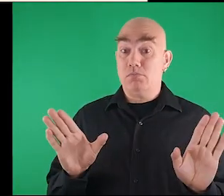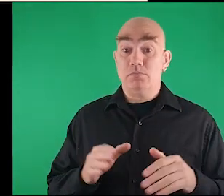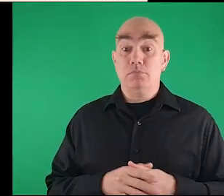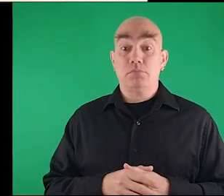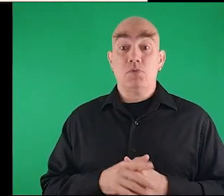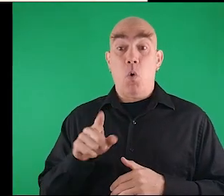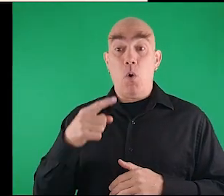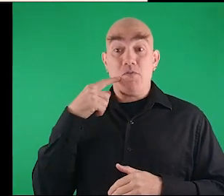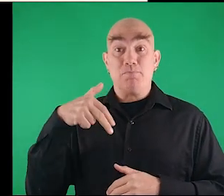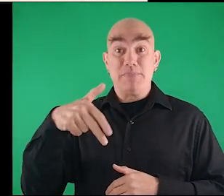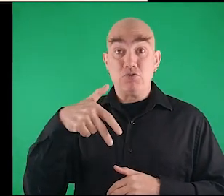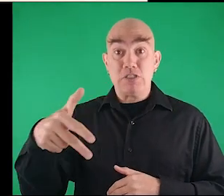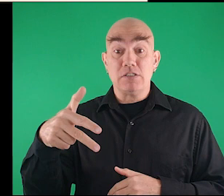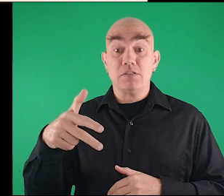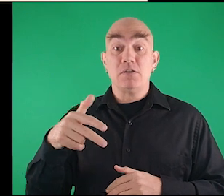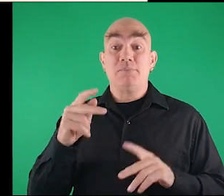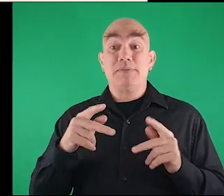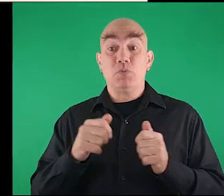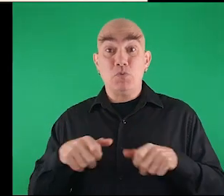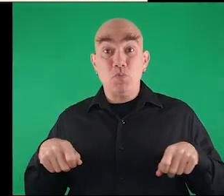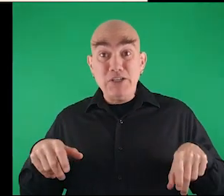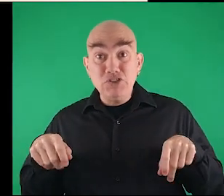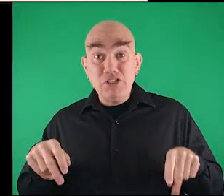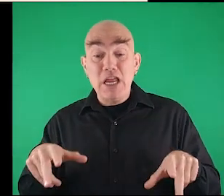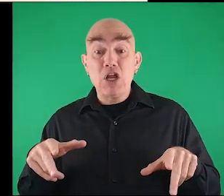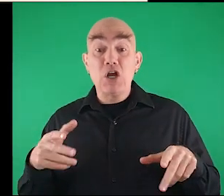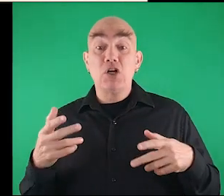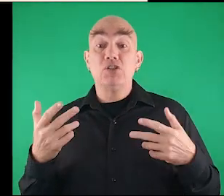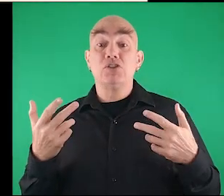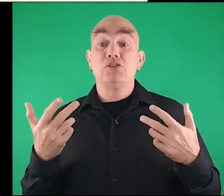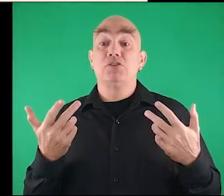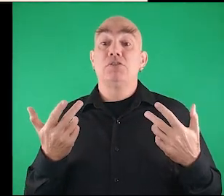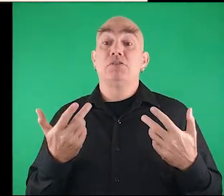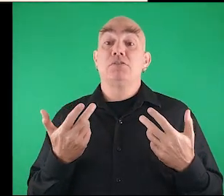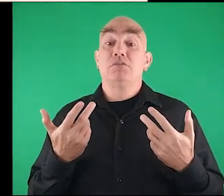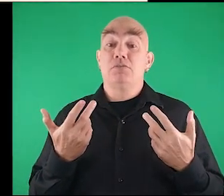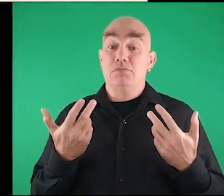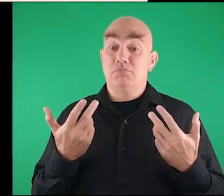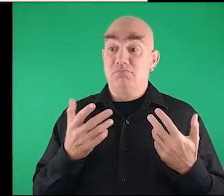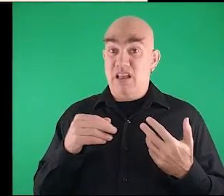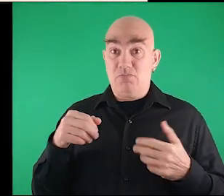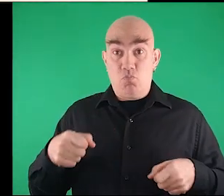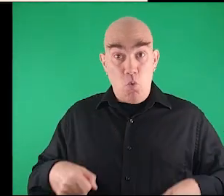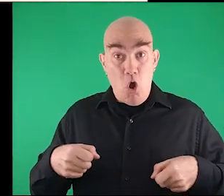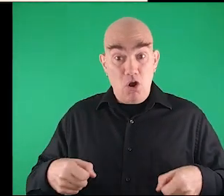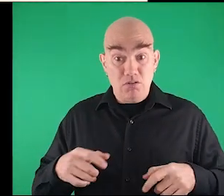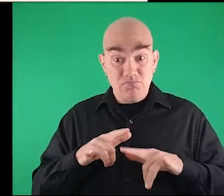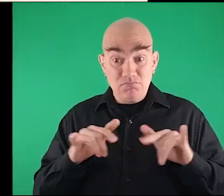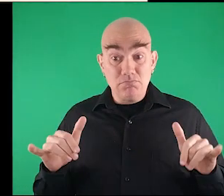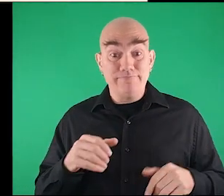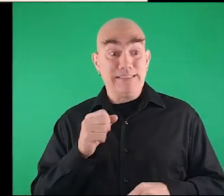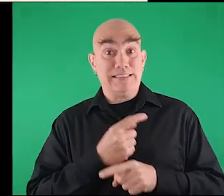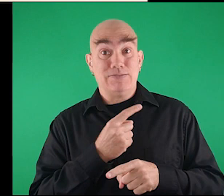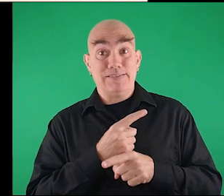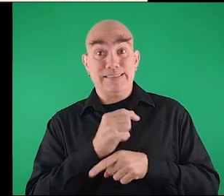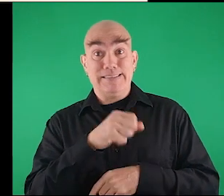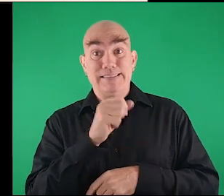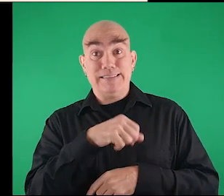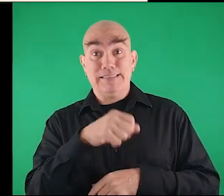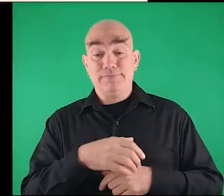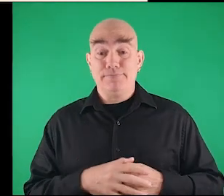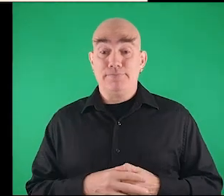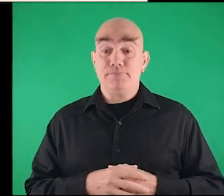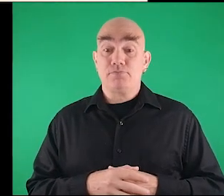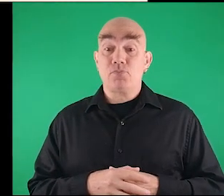on the streets only for the people with wheelchairs and walkers and things like that. Yes.